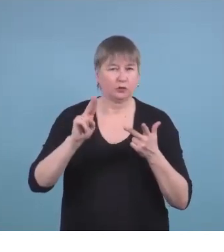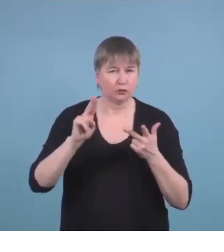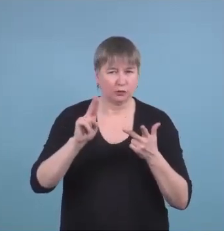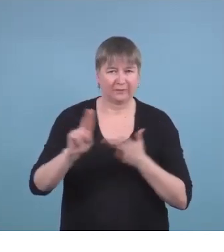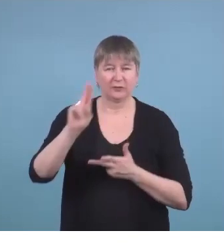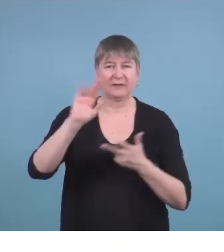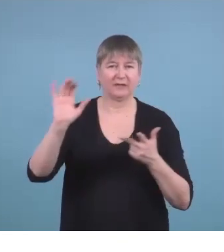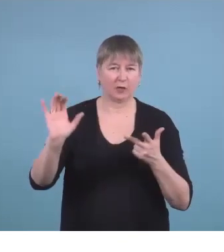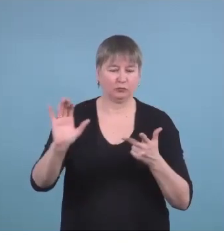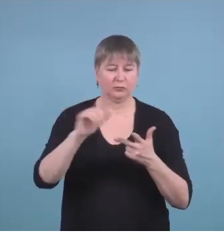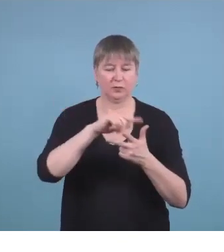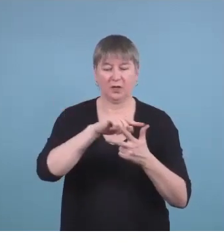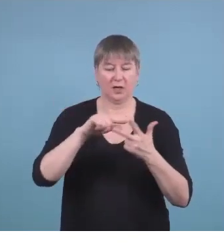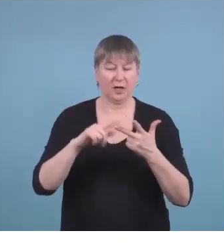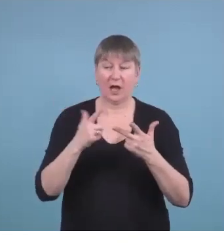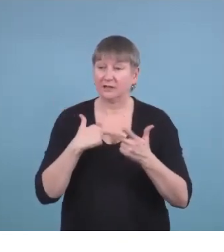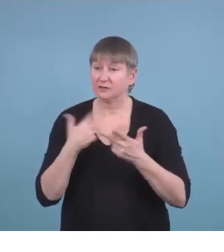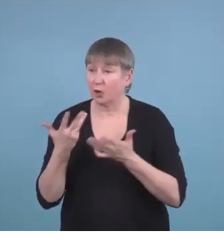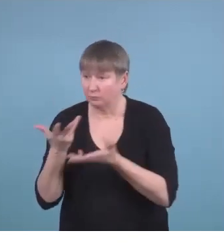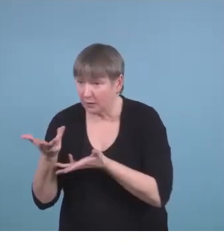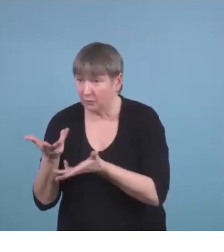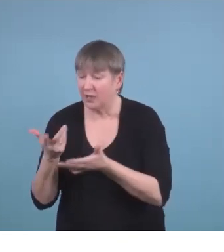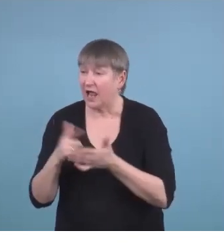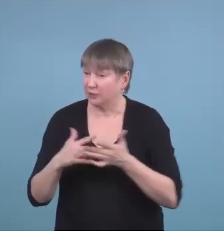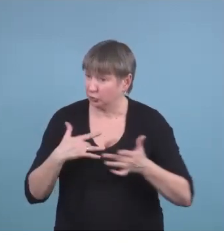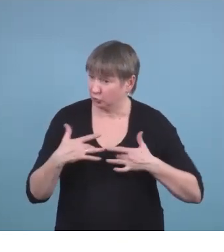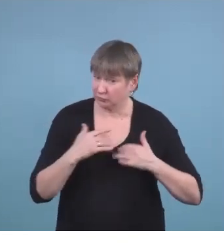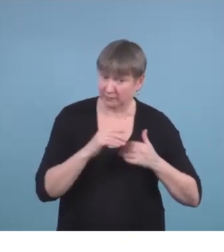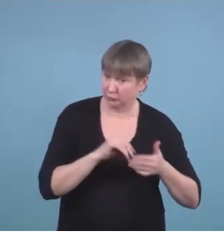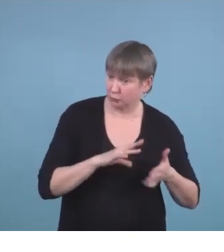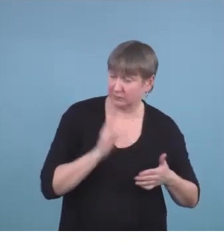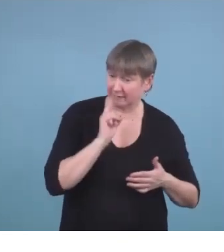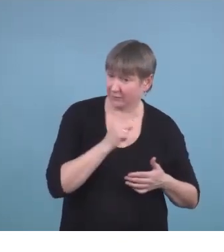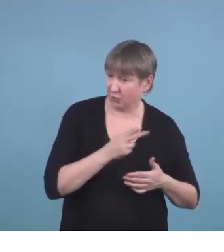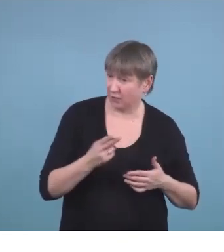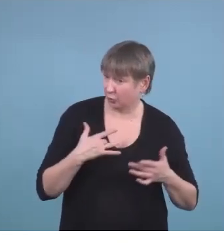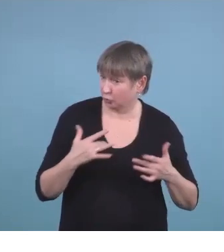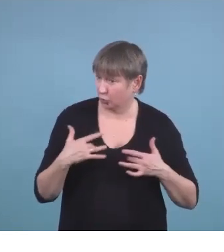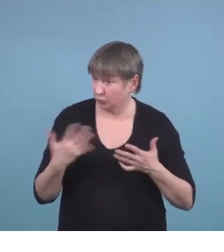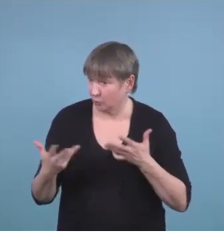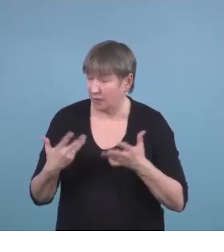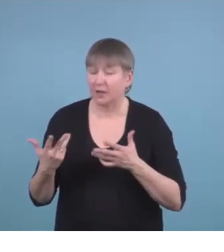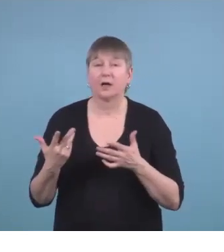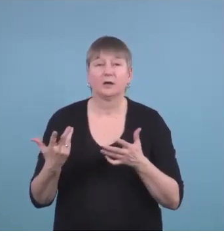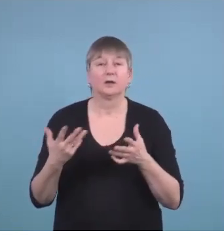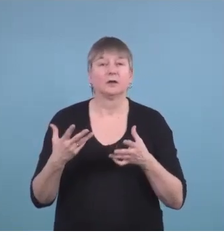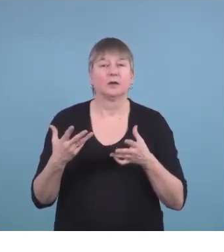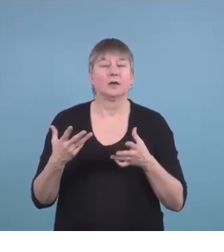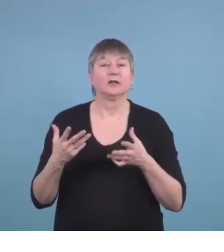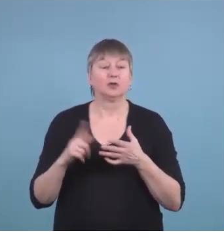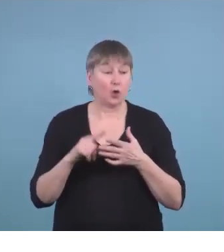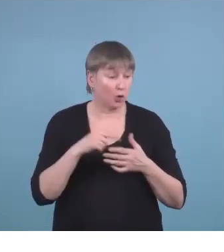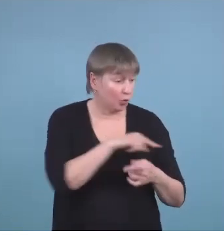gone through the list of their concerns about our students and we've said okay for the students who are applying,